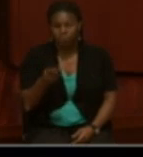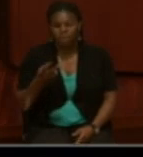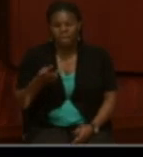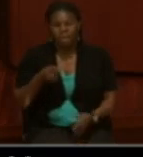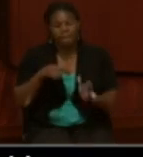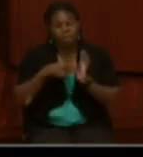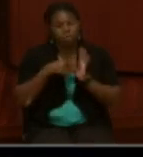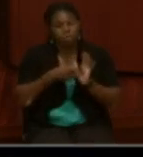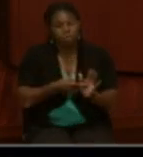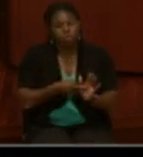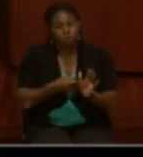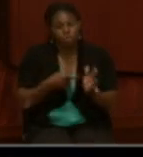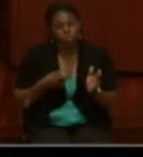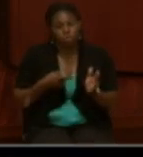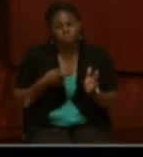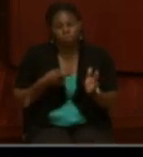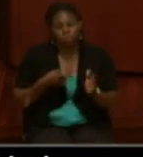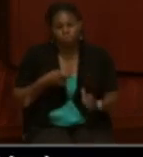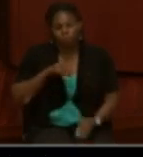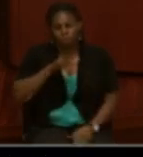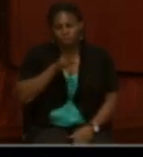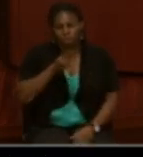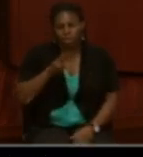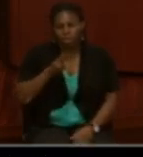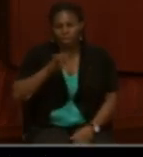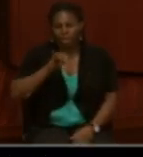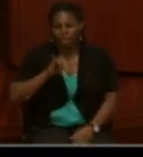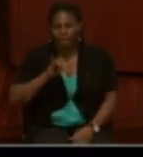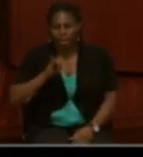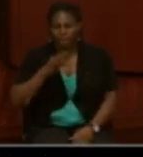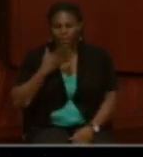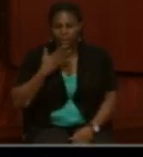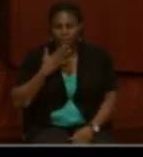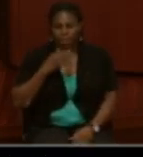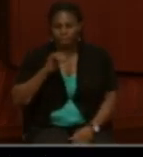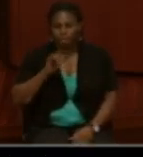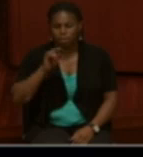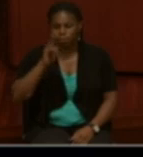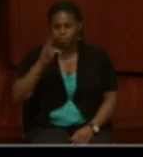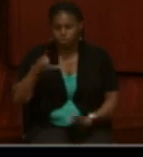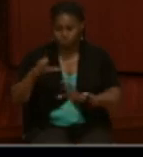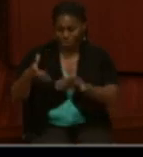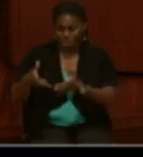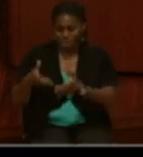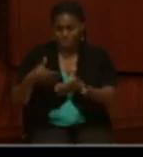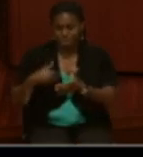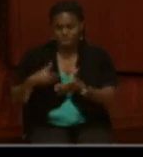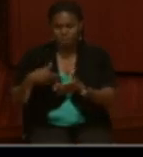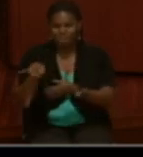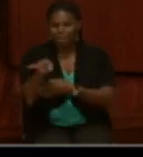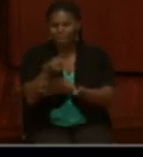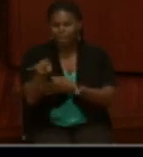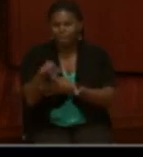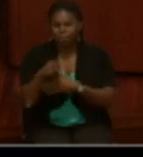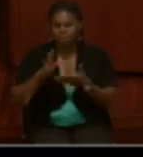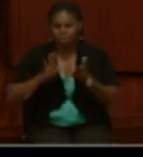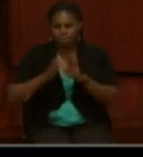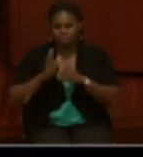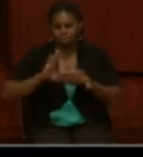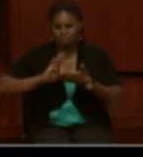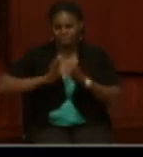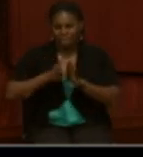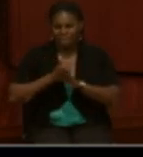Patterson, Company I, 32nd U.S. colored infantry. And this is kind of what a common envelope looks like.